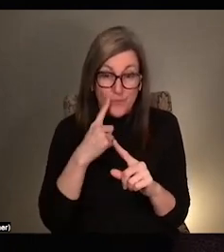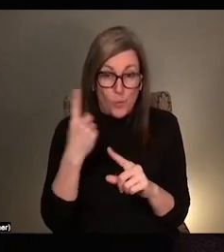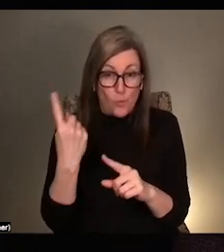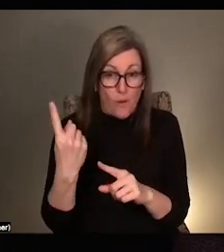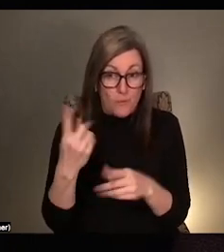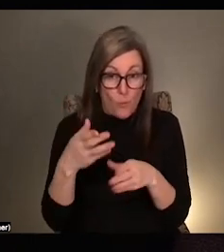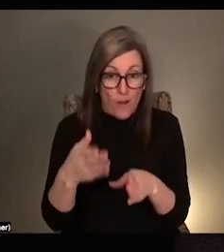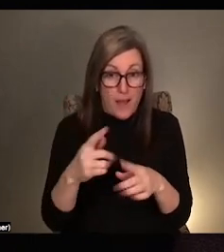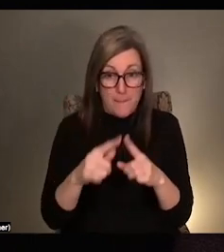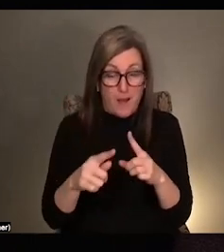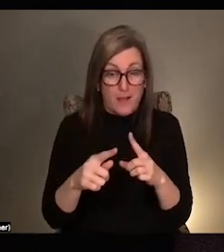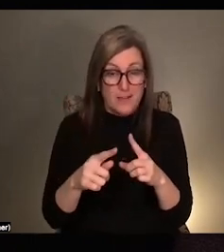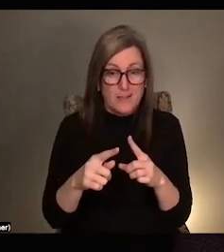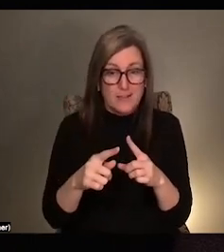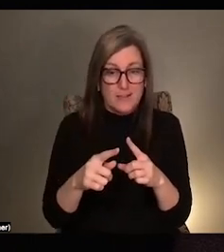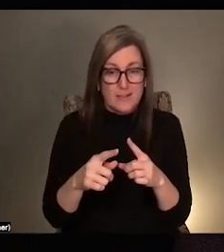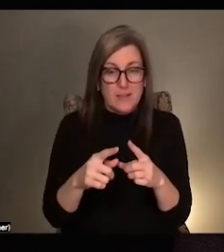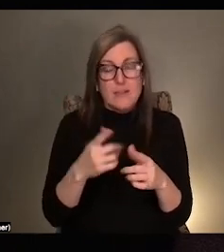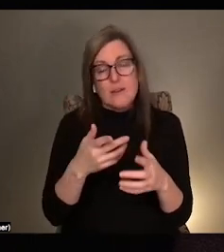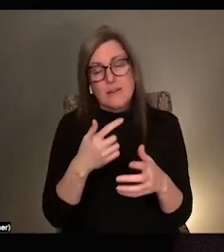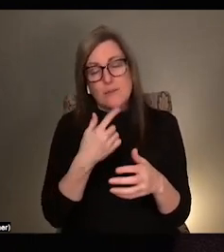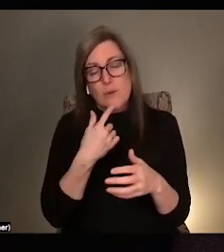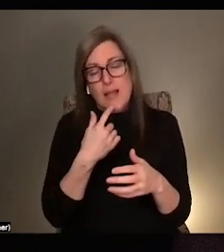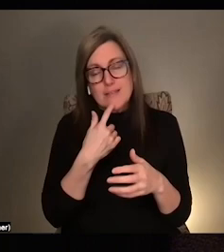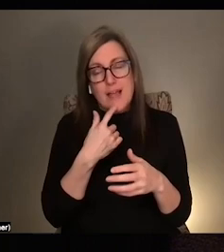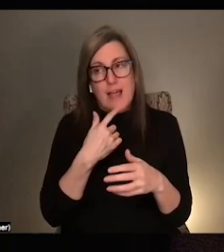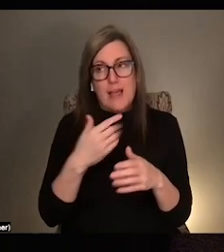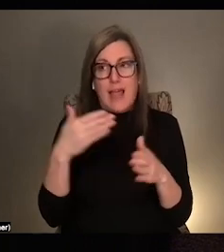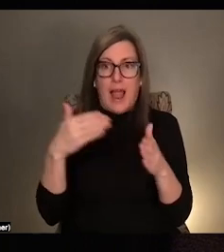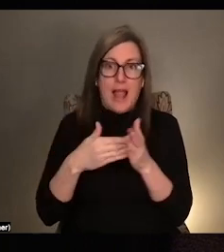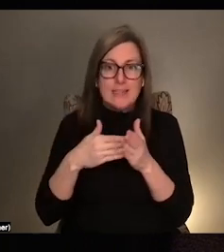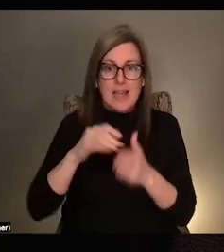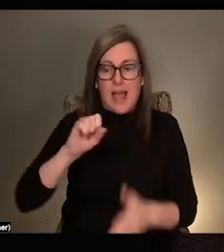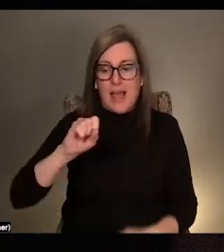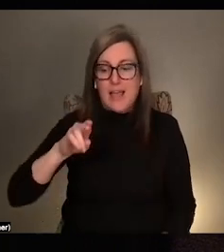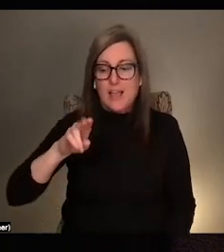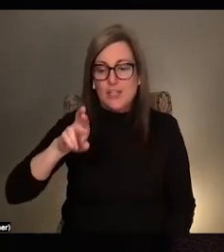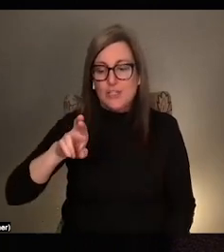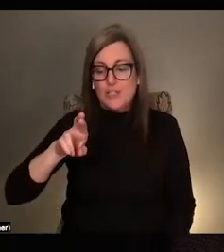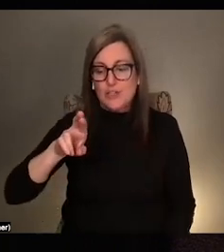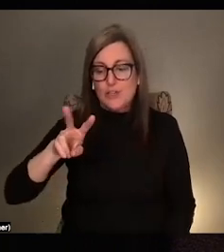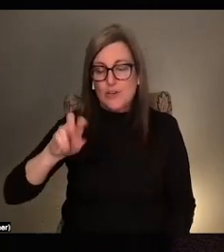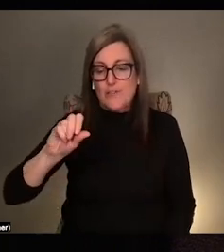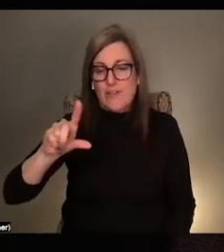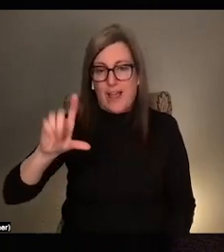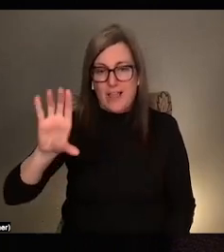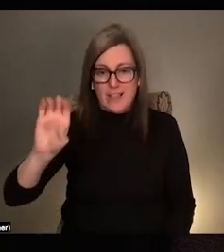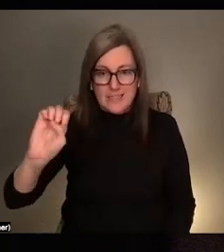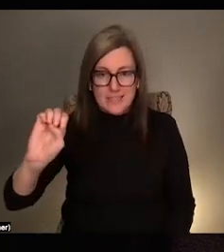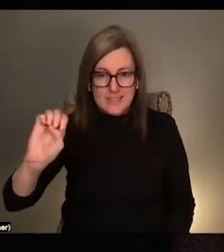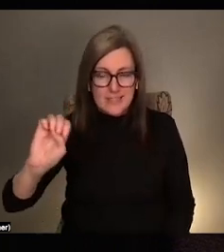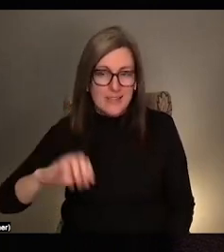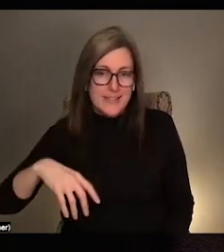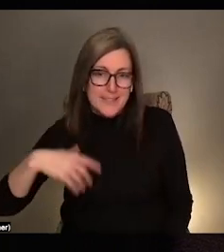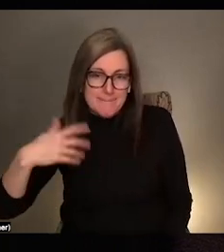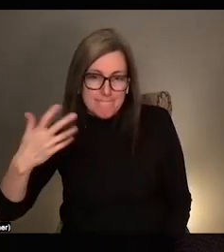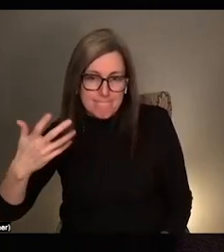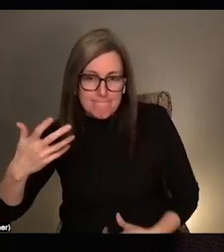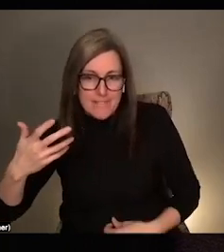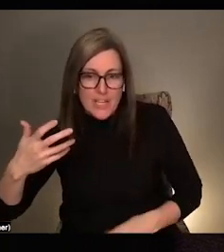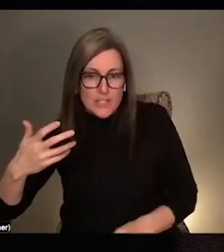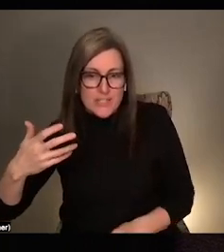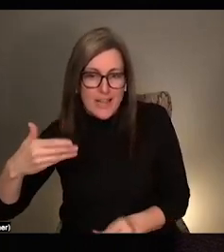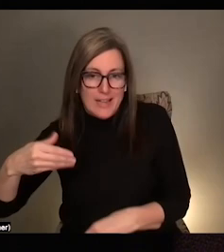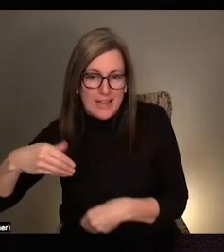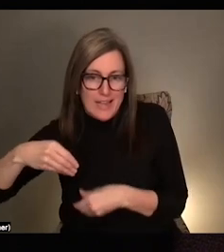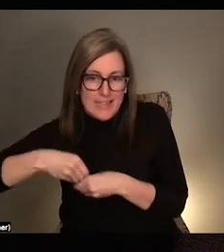anti-surveillance, I just mean like, yeah, that there's like a kind of innate power